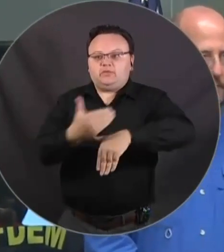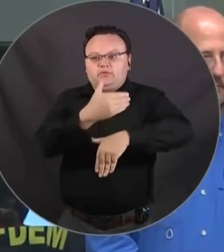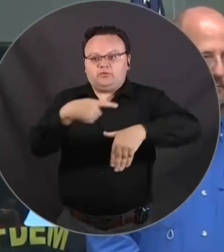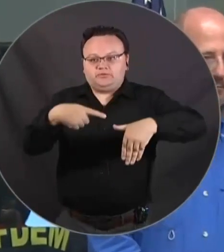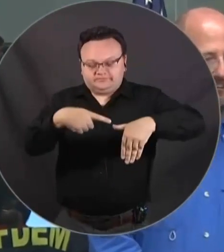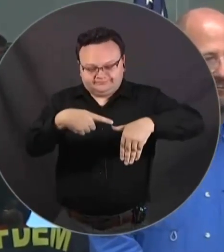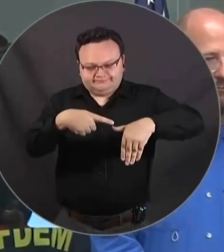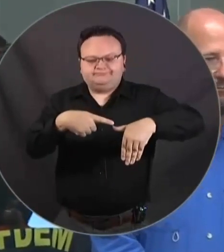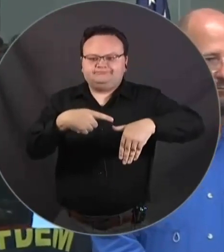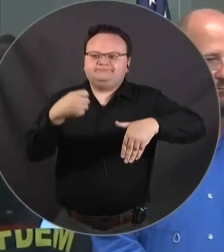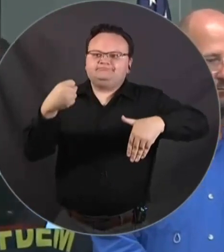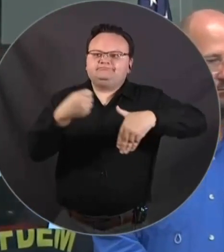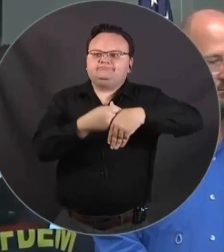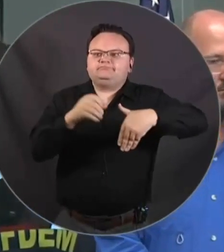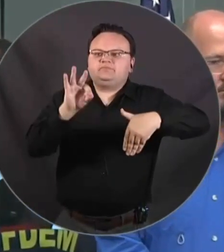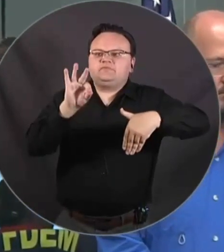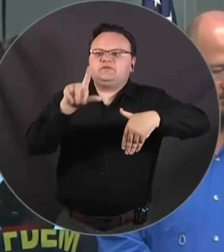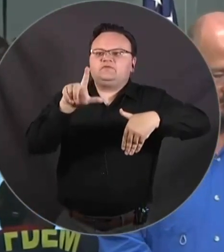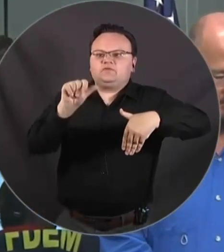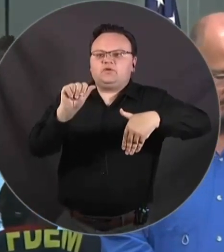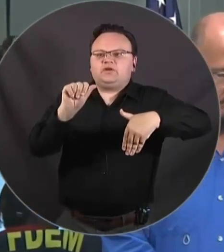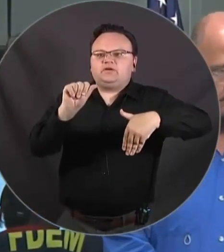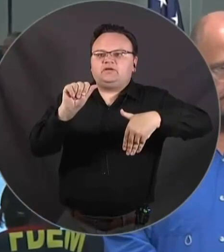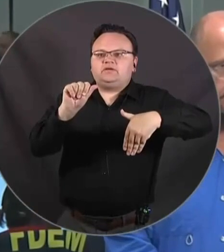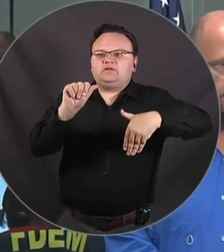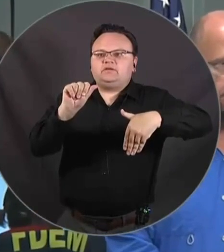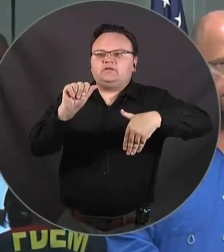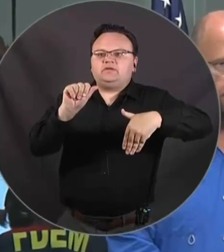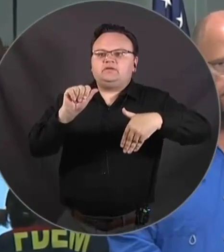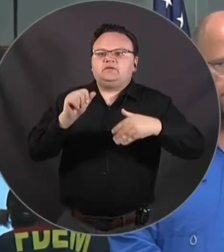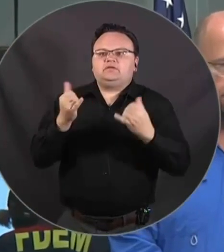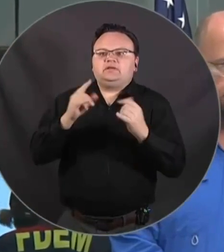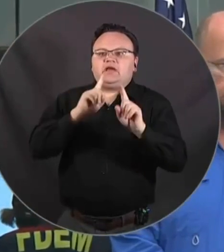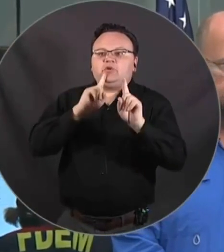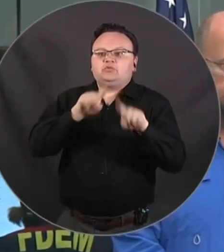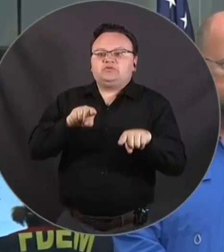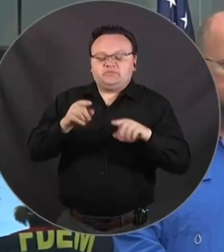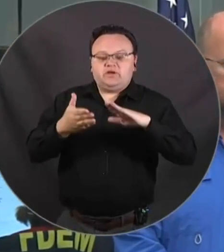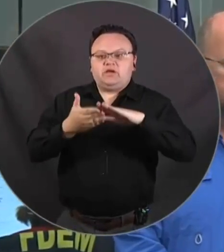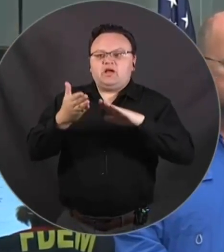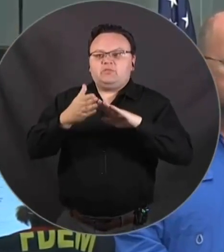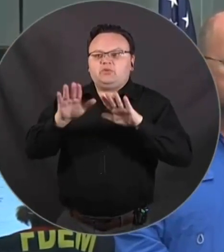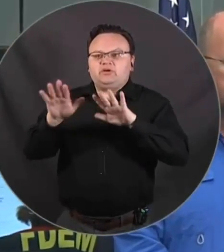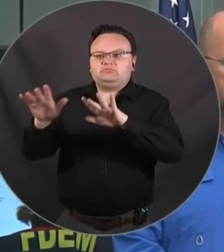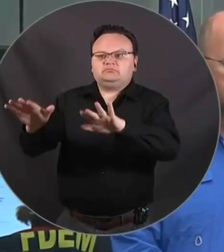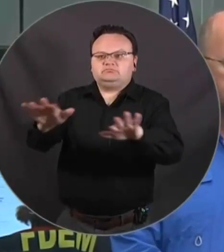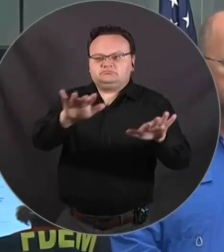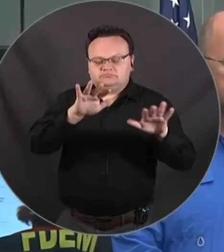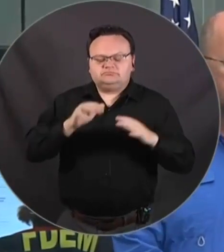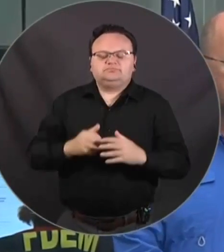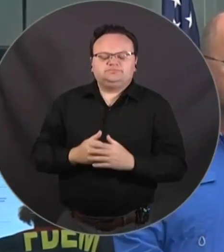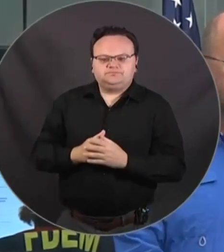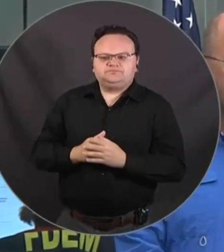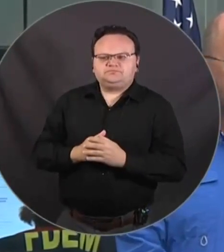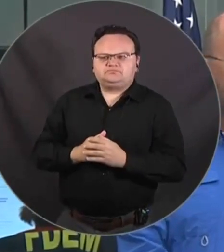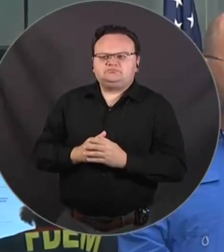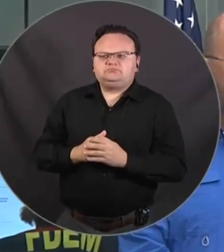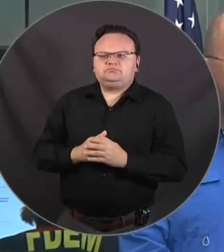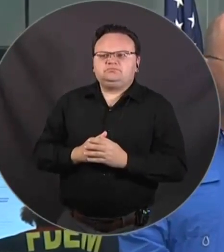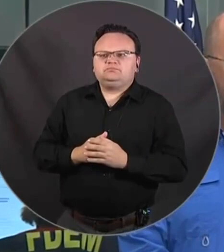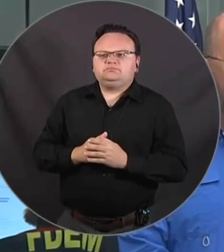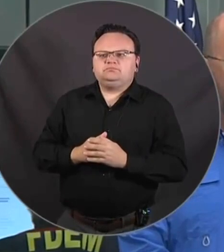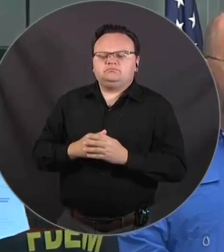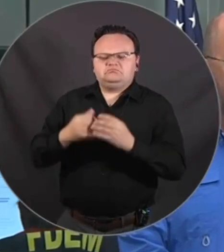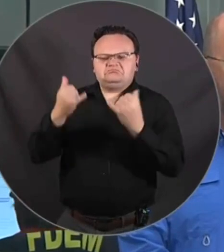The state of Florida immediately began response operations, including search and rescue, debris cleanup and power